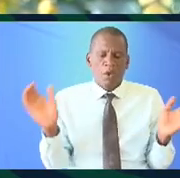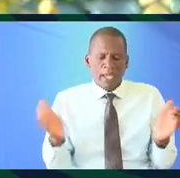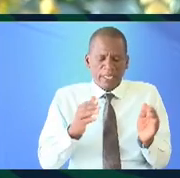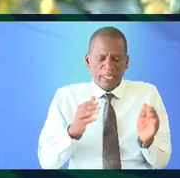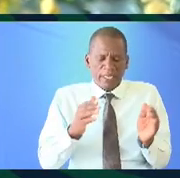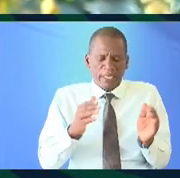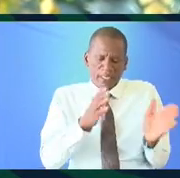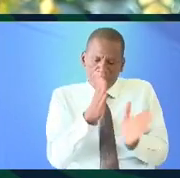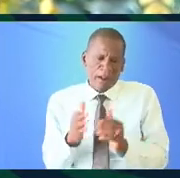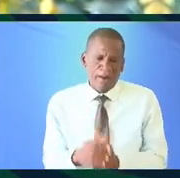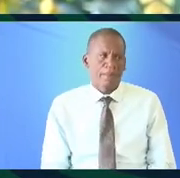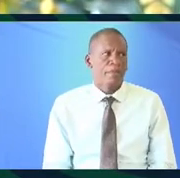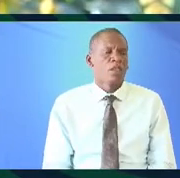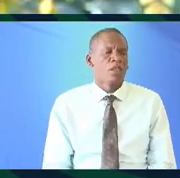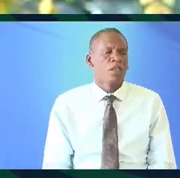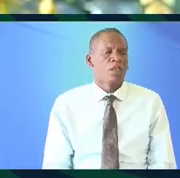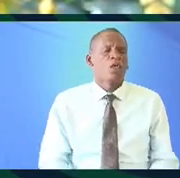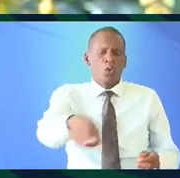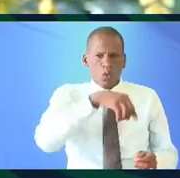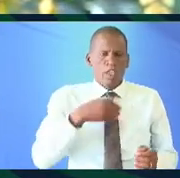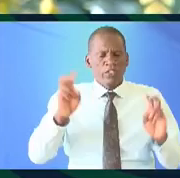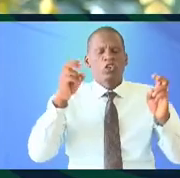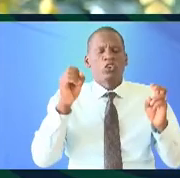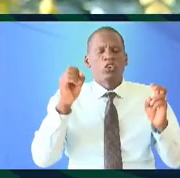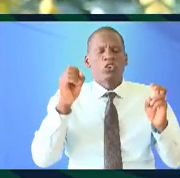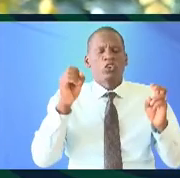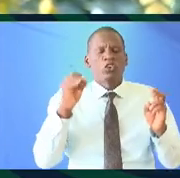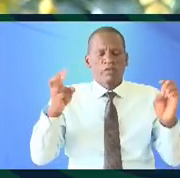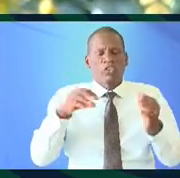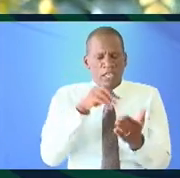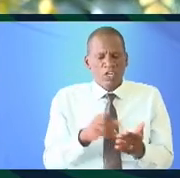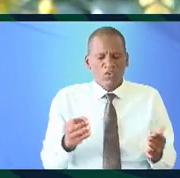format there is a lot